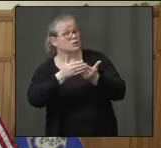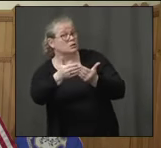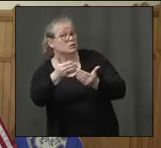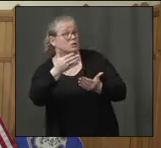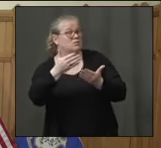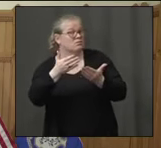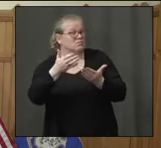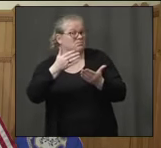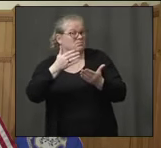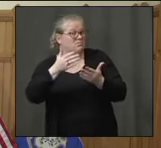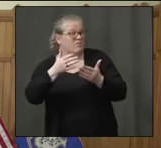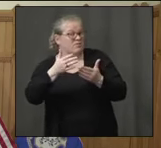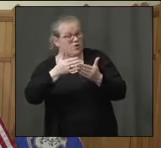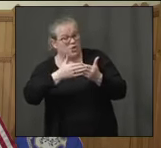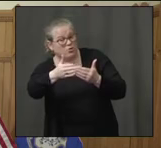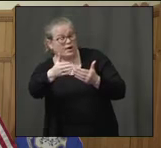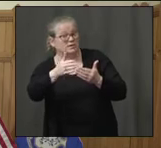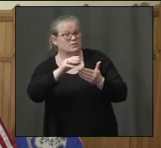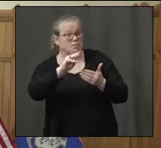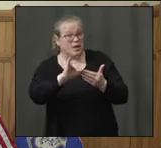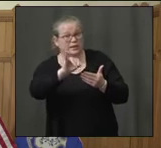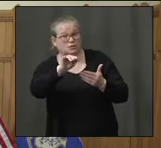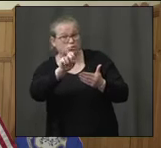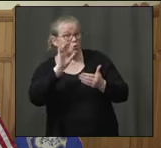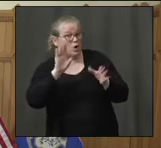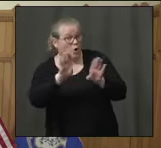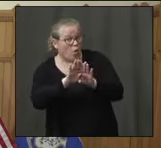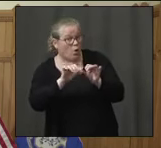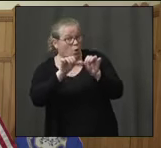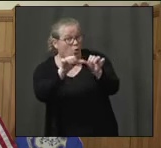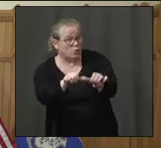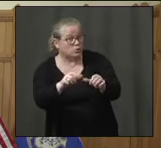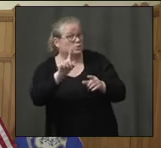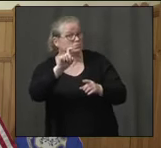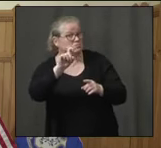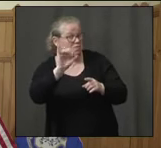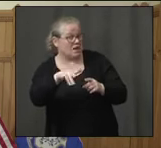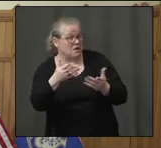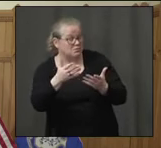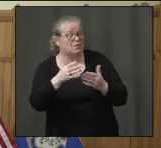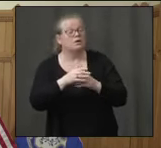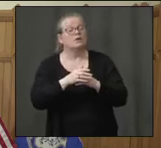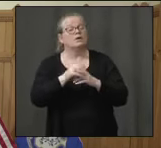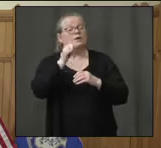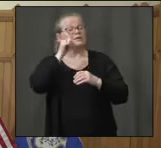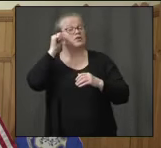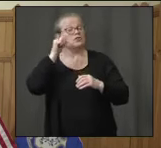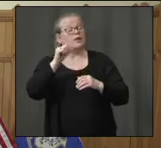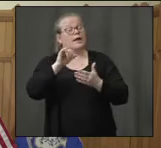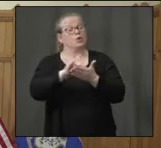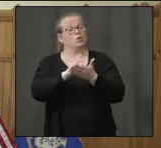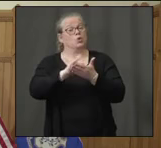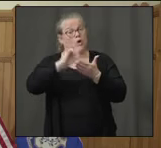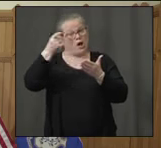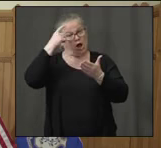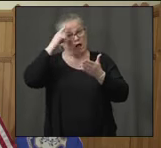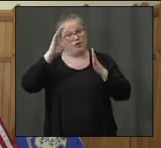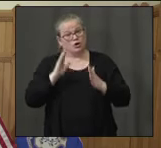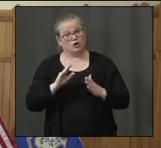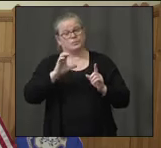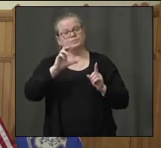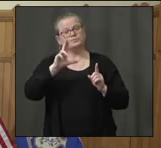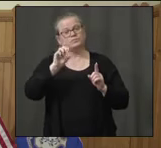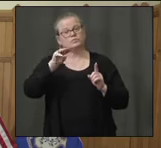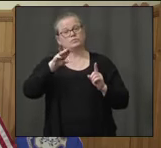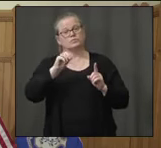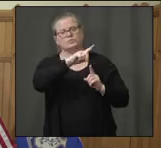spring semester? And night, yesterday, New York Governor Cuomo mentioned that his residents could go across the border